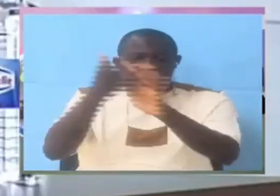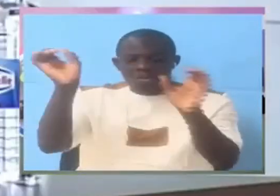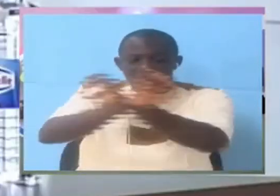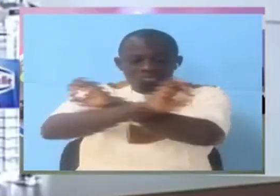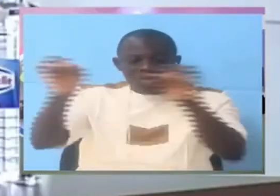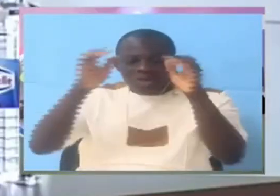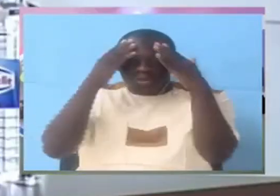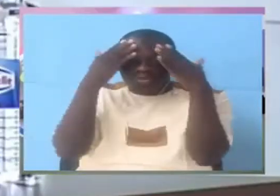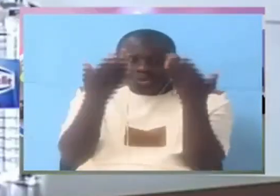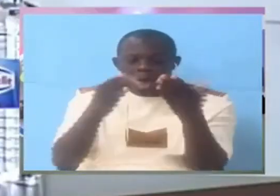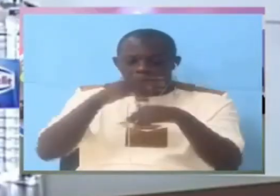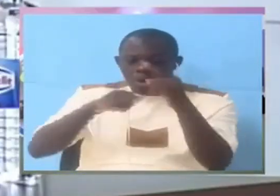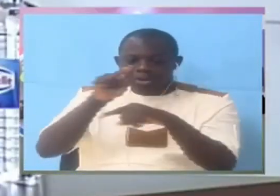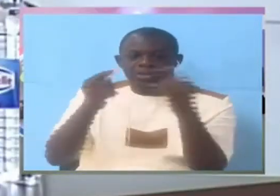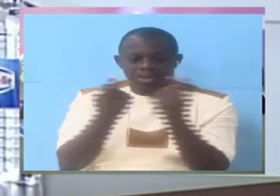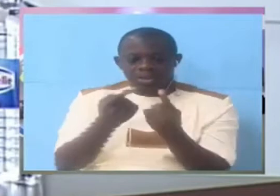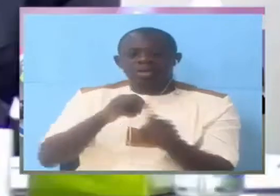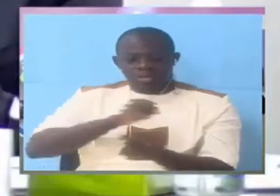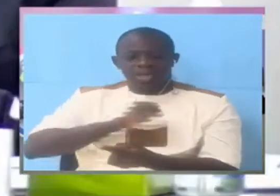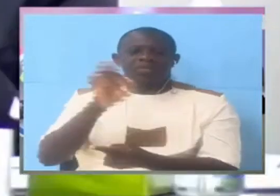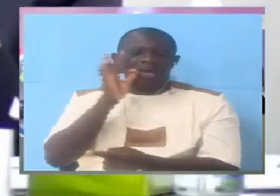yes can i tell you